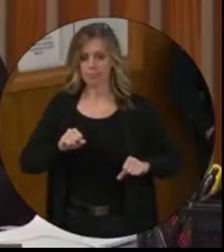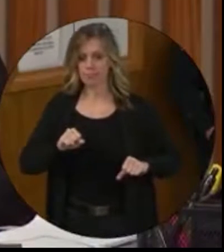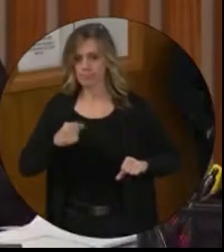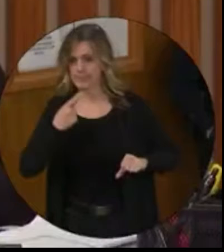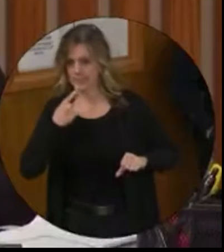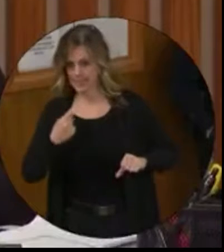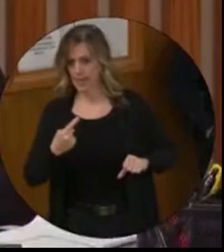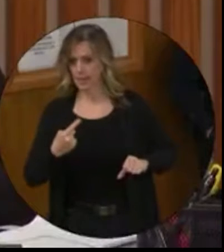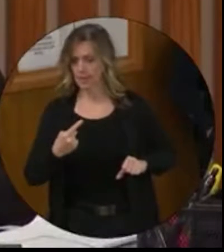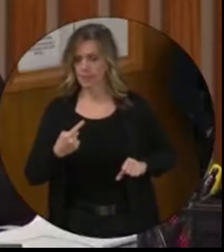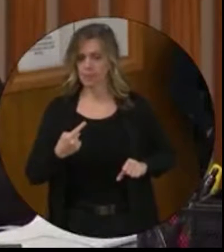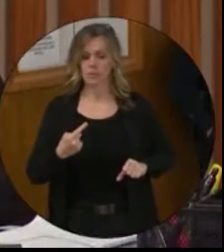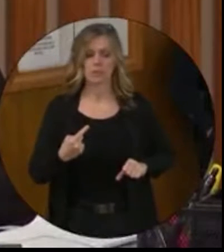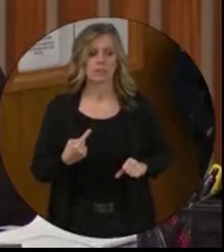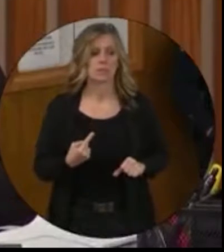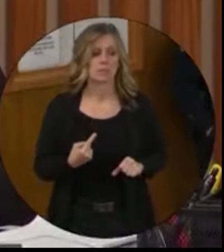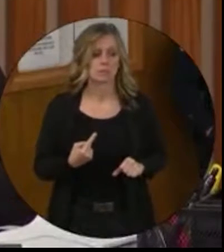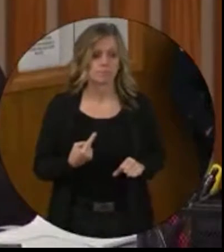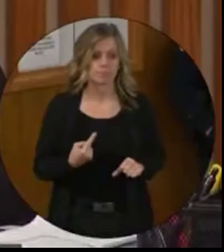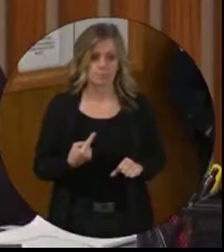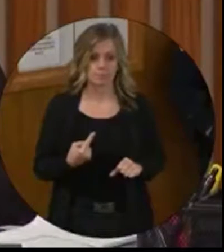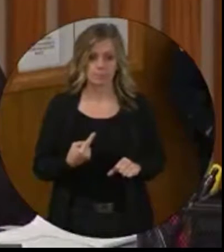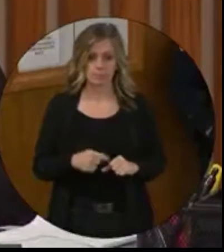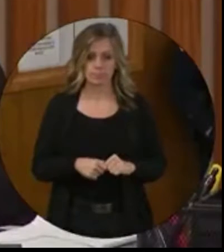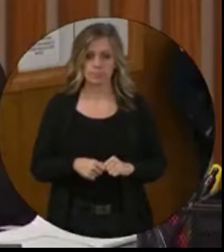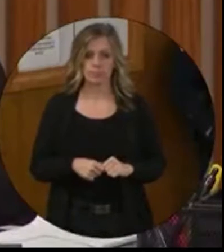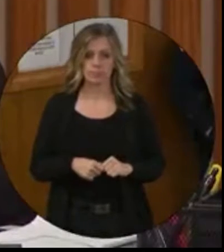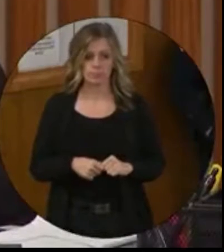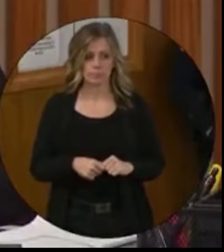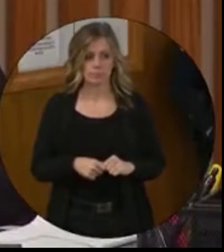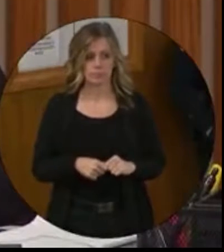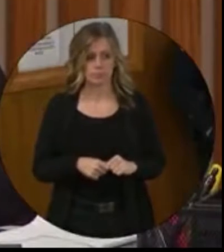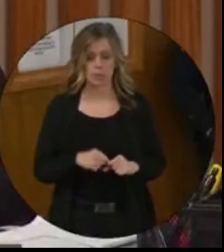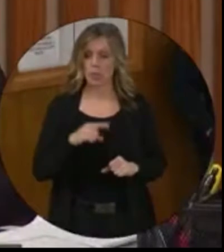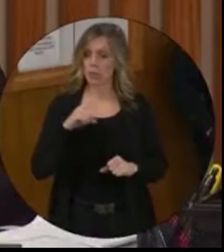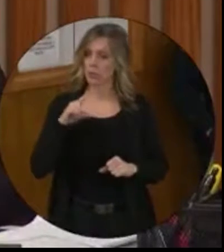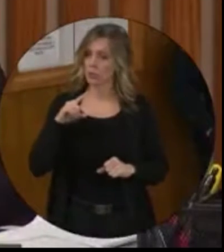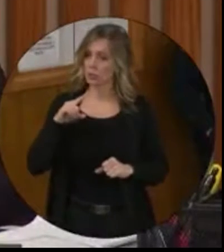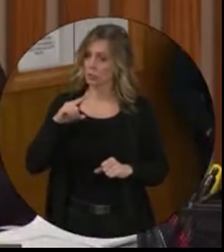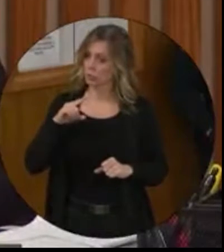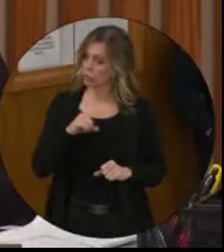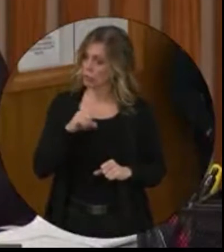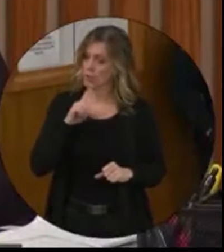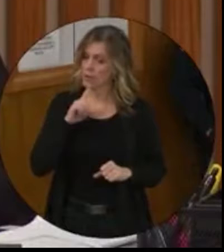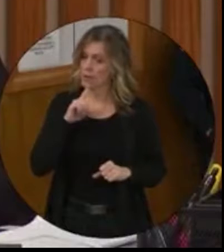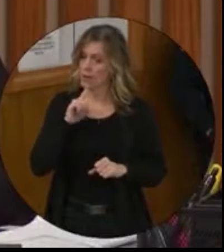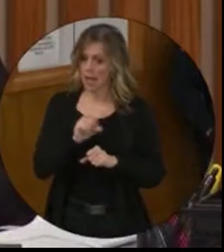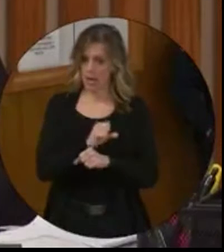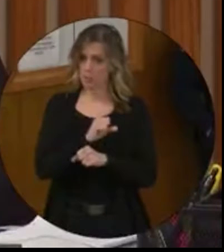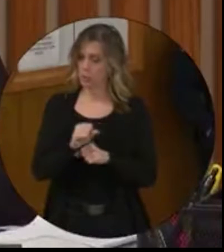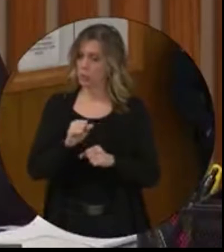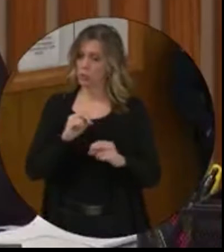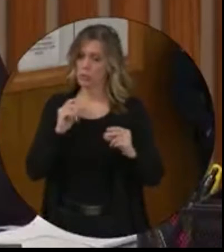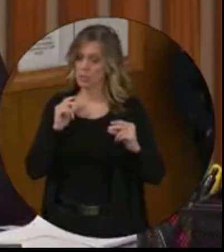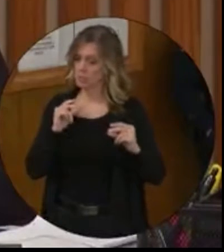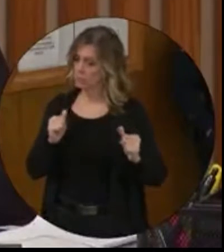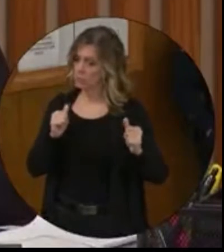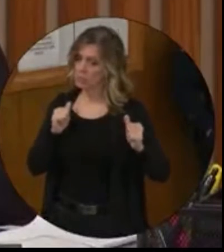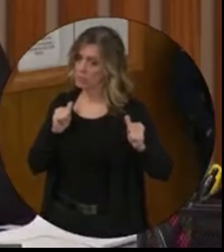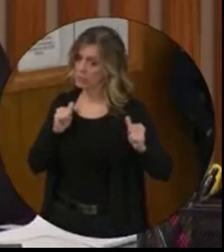She absolutely moved very quickly and held a meeting with me